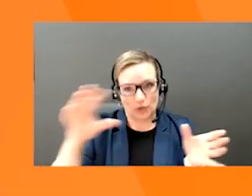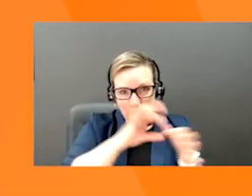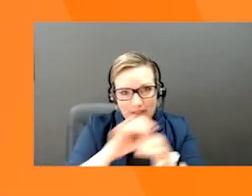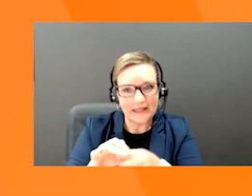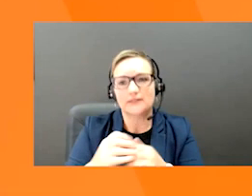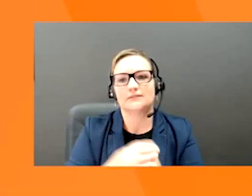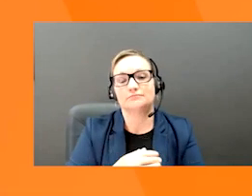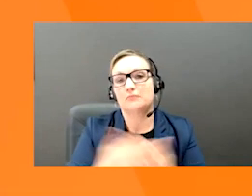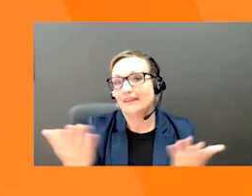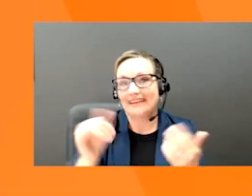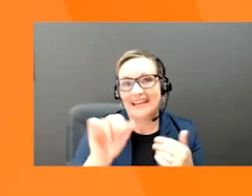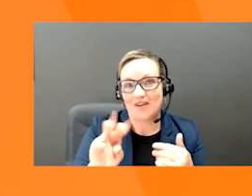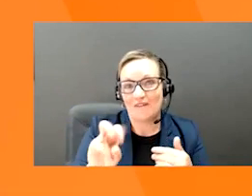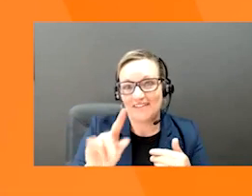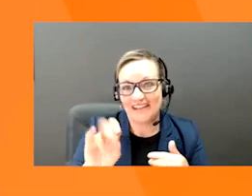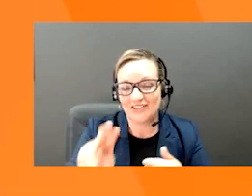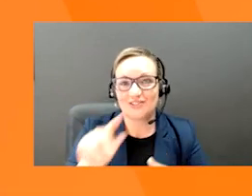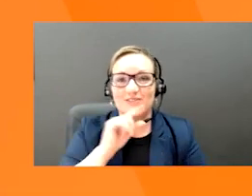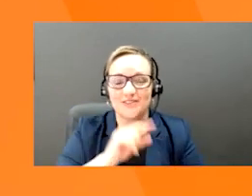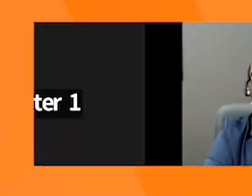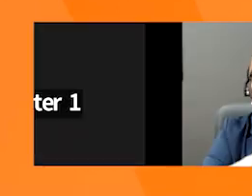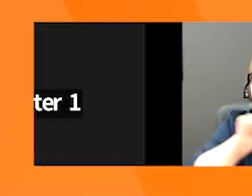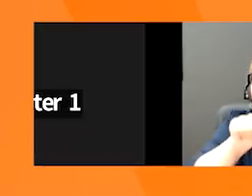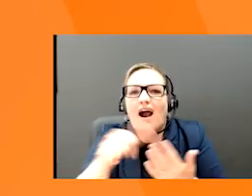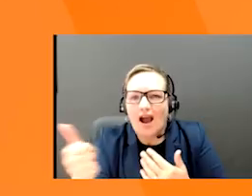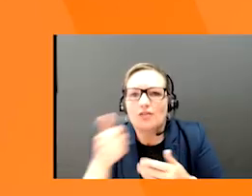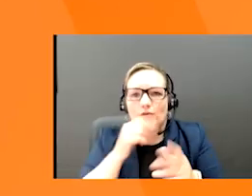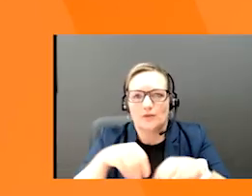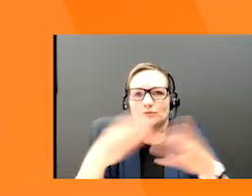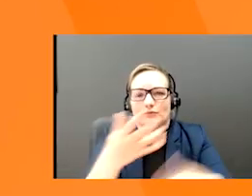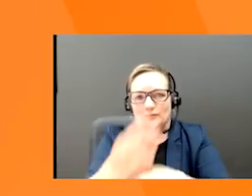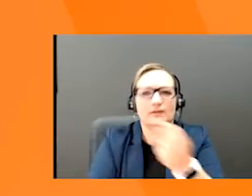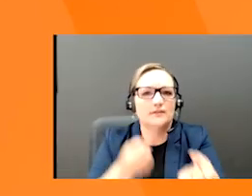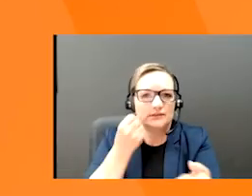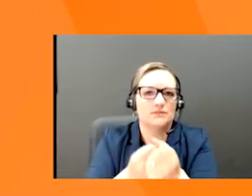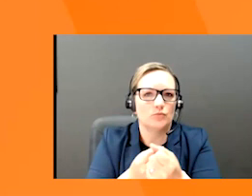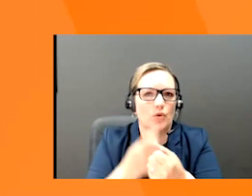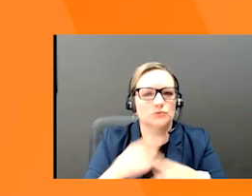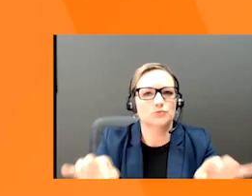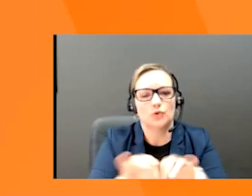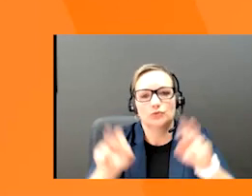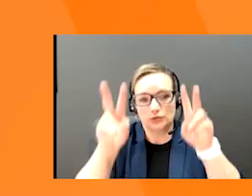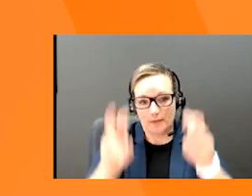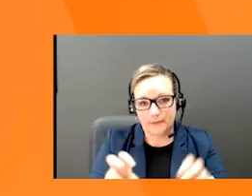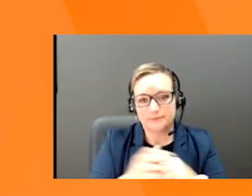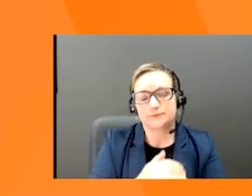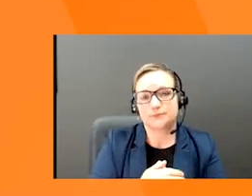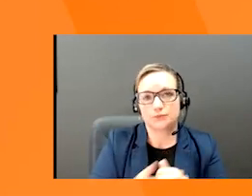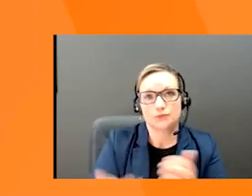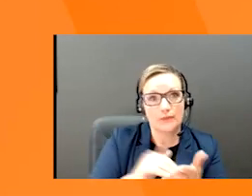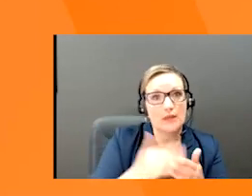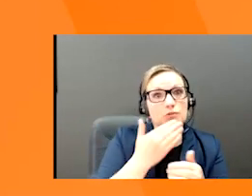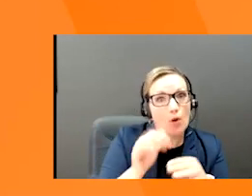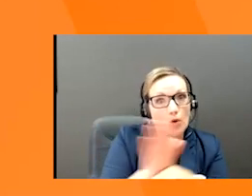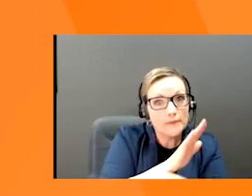Innovation Guelph and regulatory organizations that can also provide support on this important topic. Whether your small business